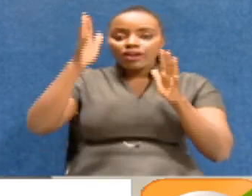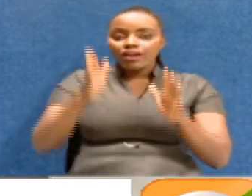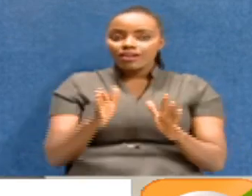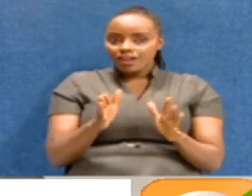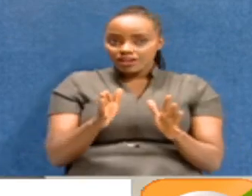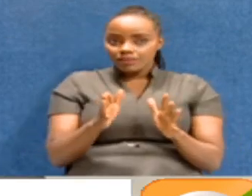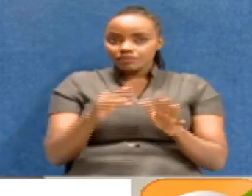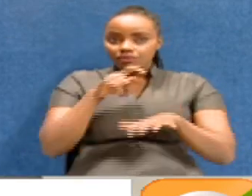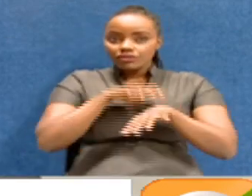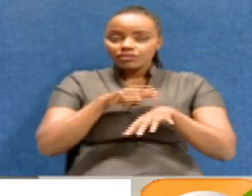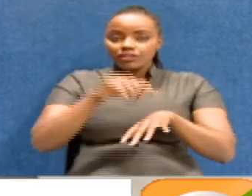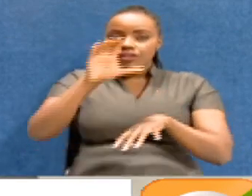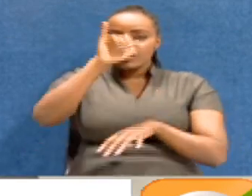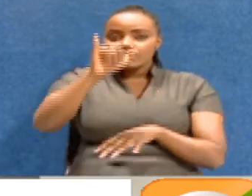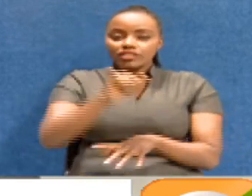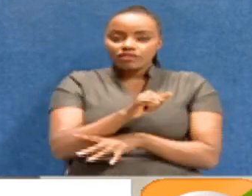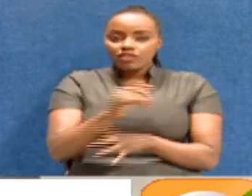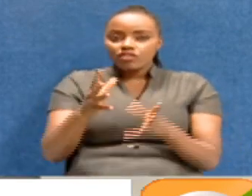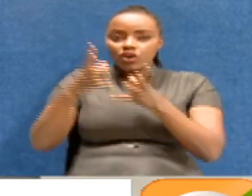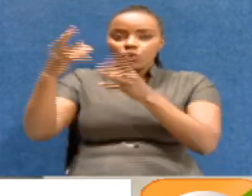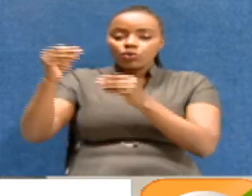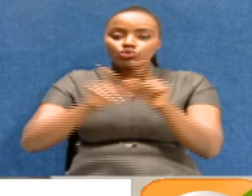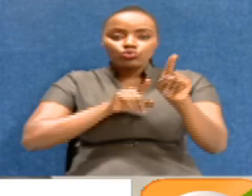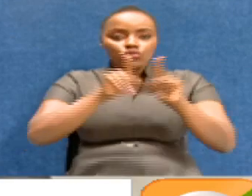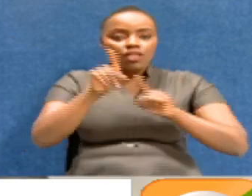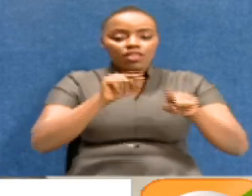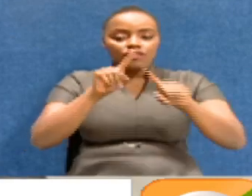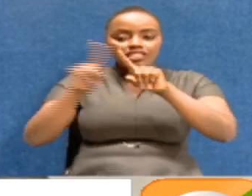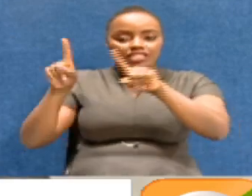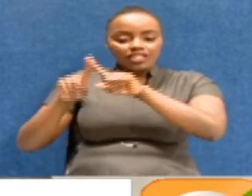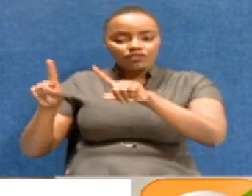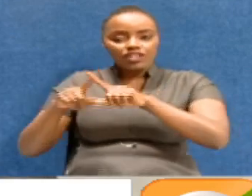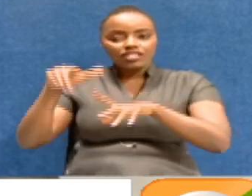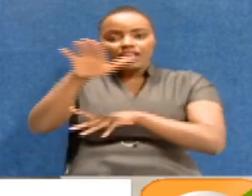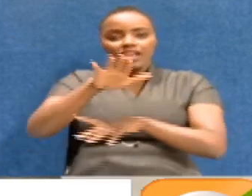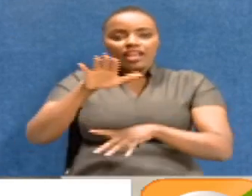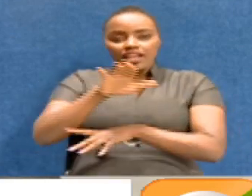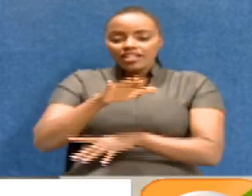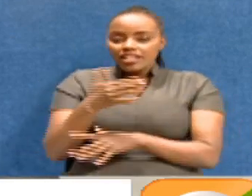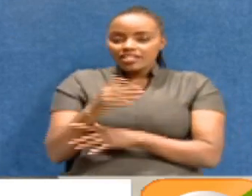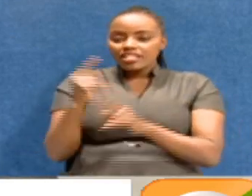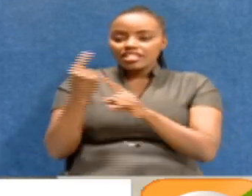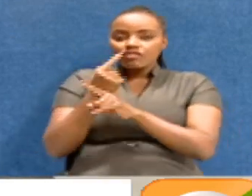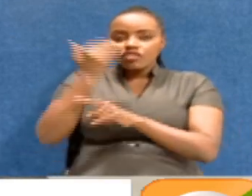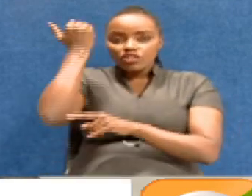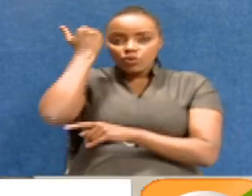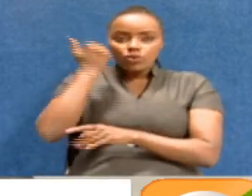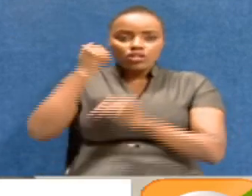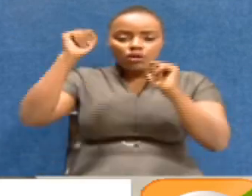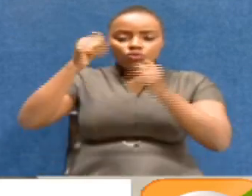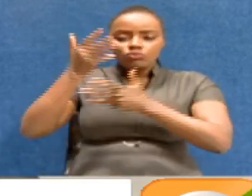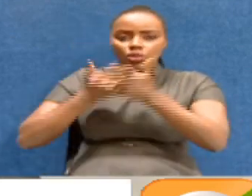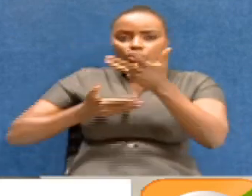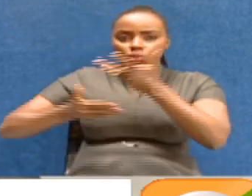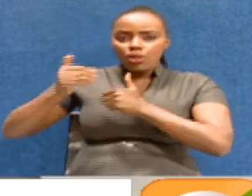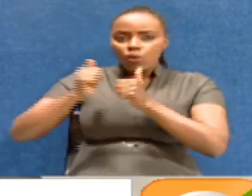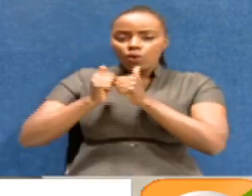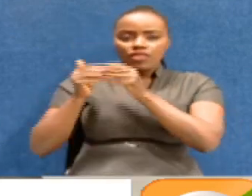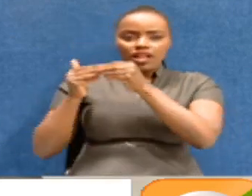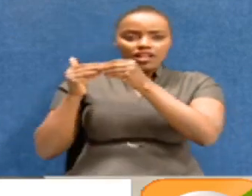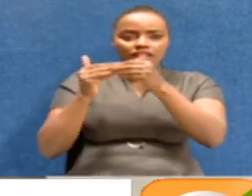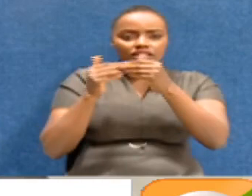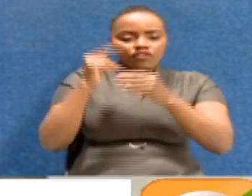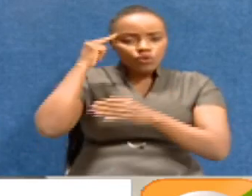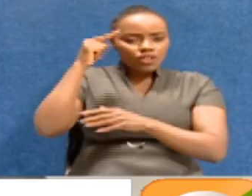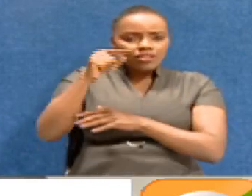When the chief justice goes on the tours of different parts of the country, different courts, is able to interact with the leadership